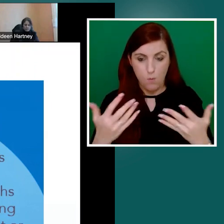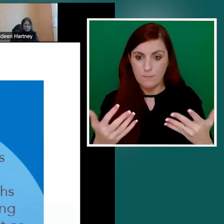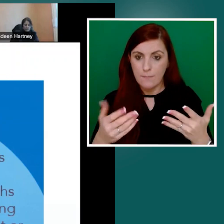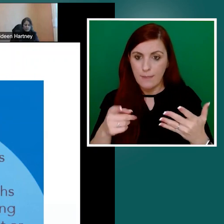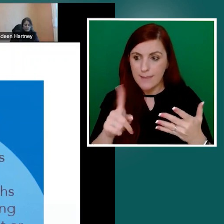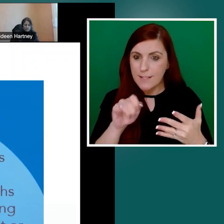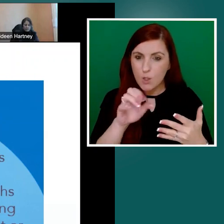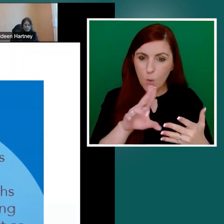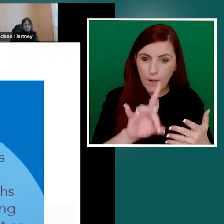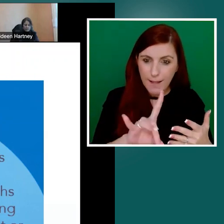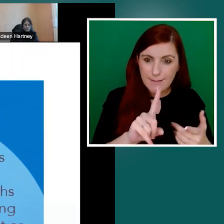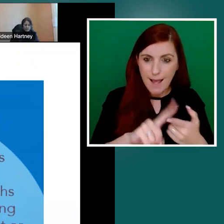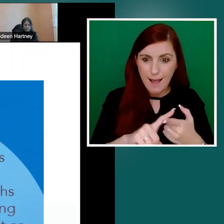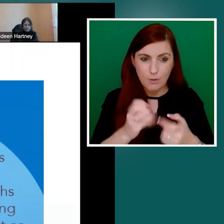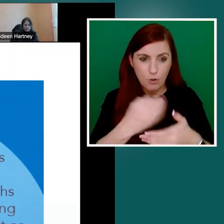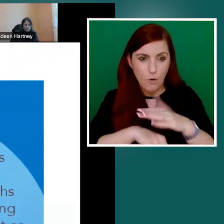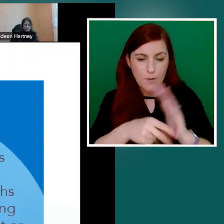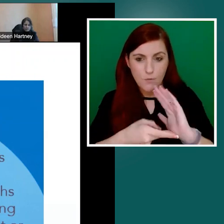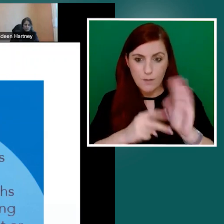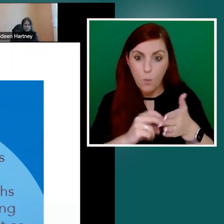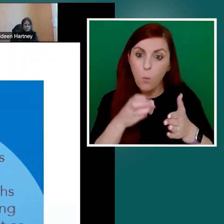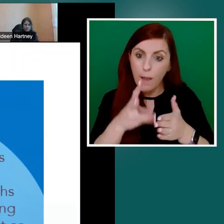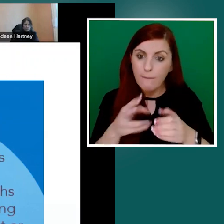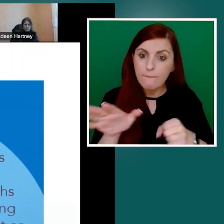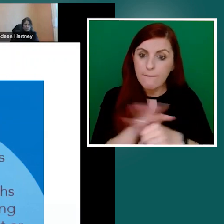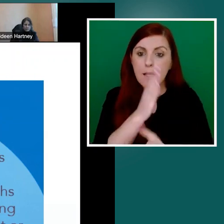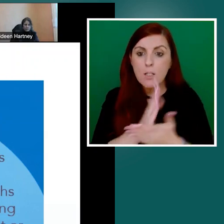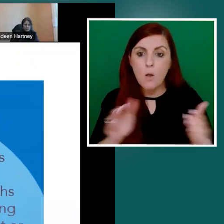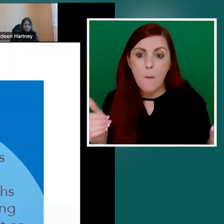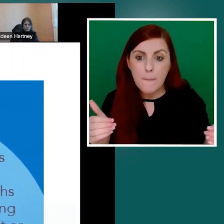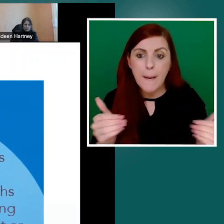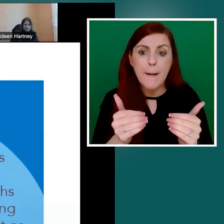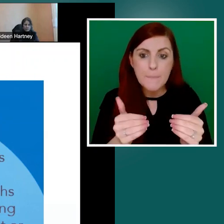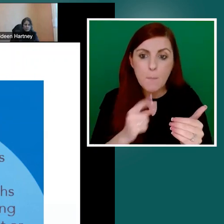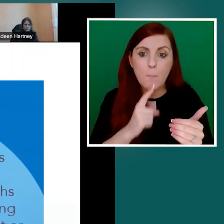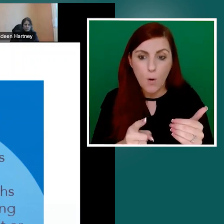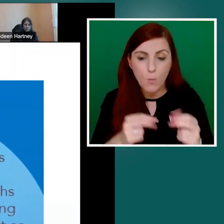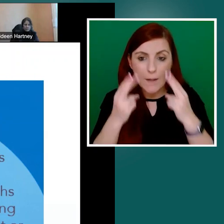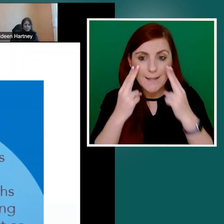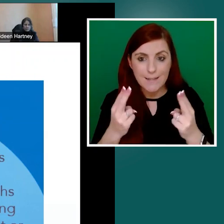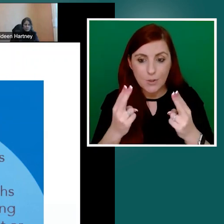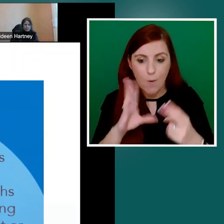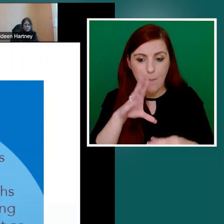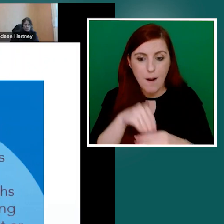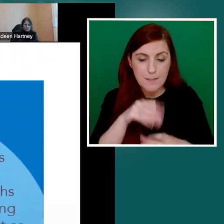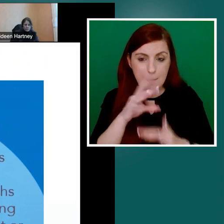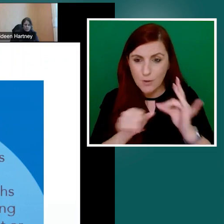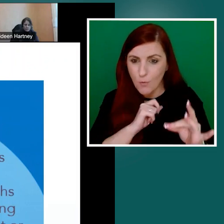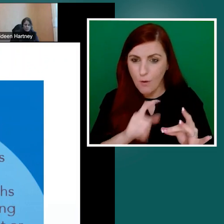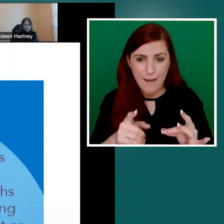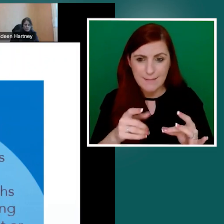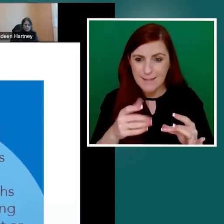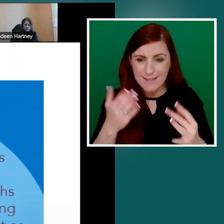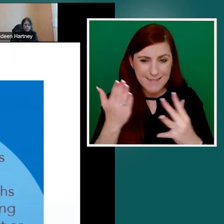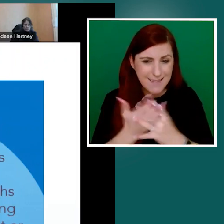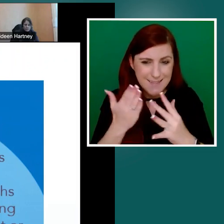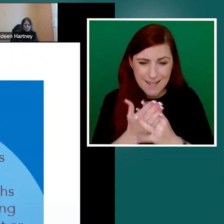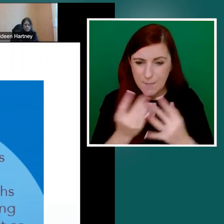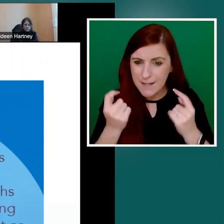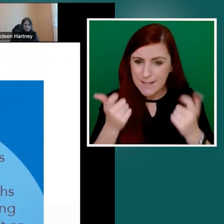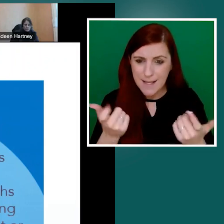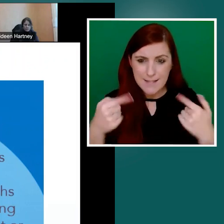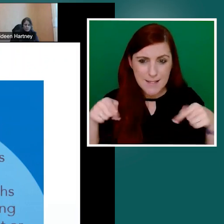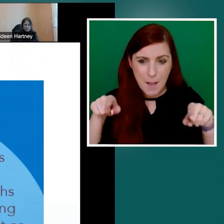will bridge some of these gaps. But we need to do our part to make information and services as accessible as possible as we simultaneously